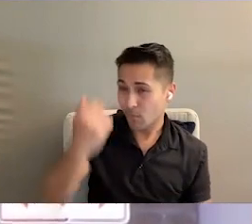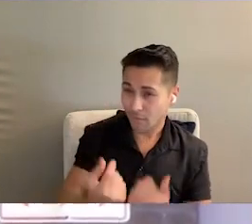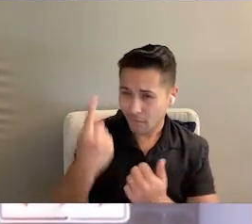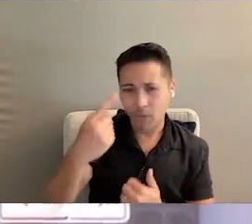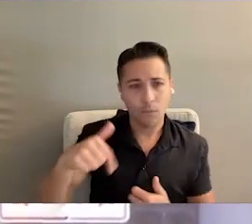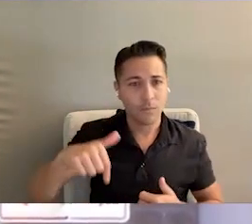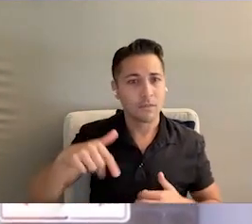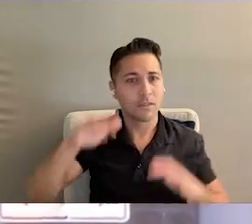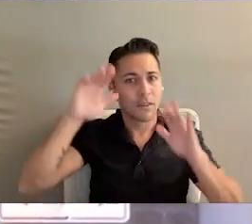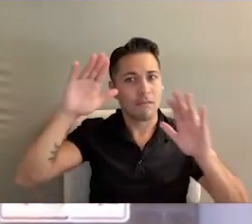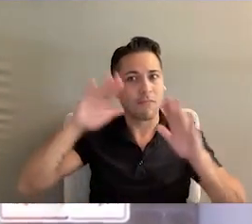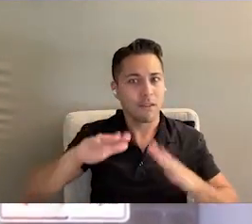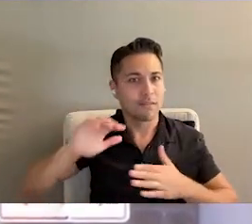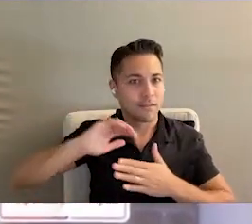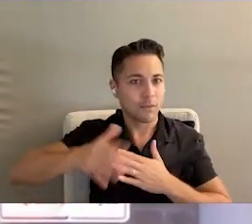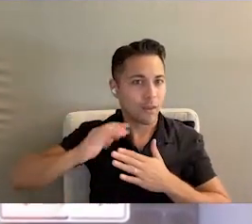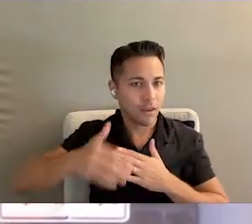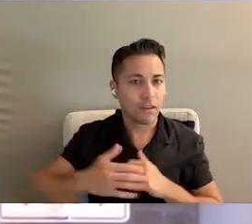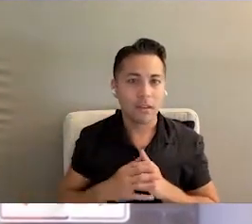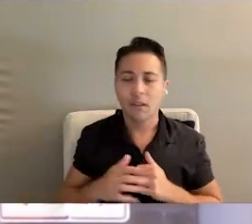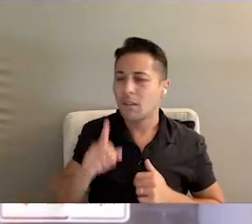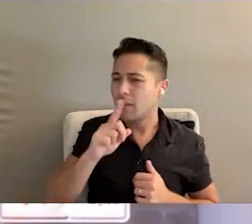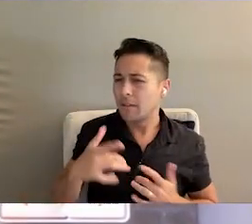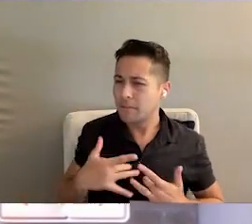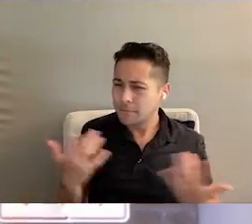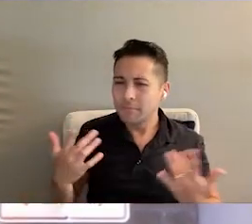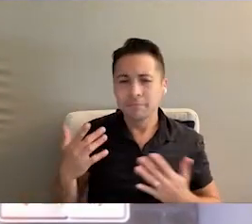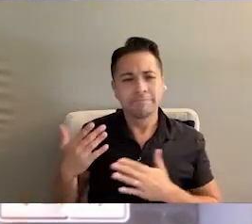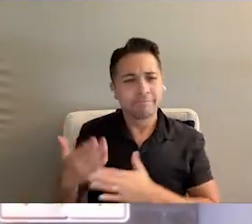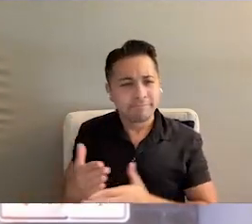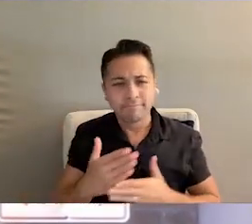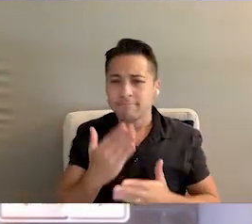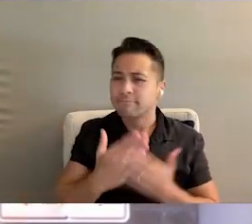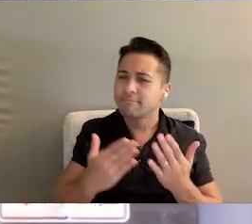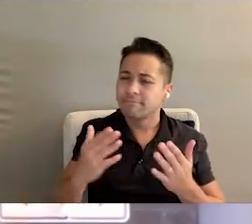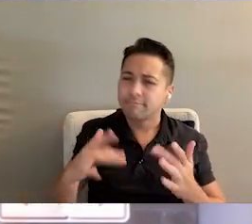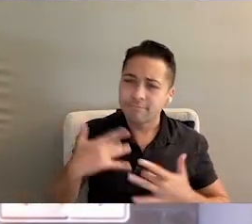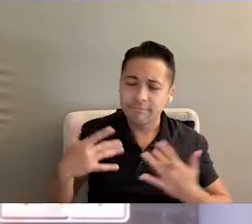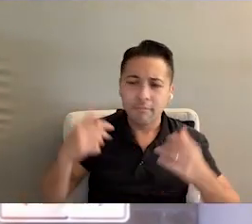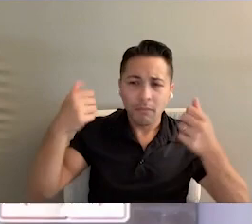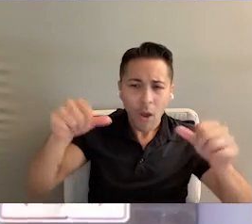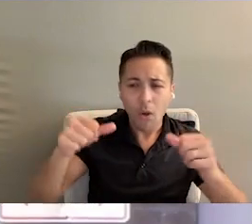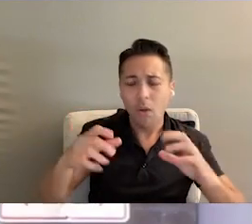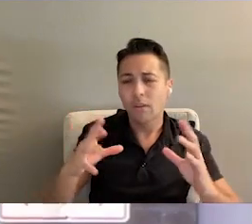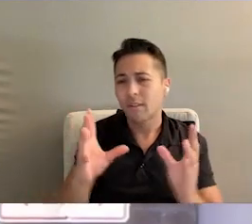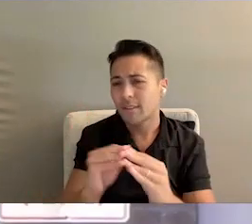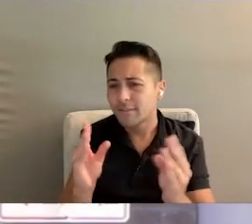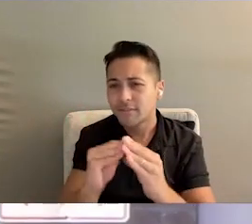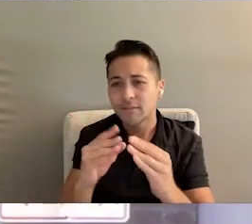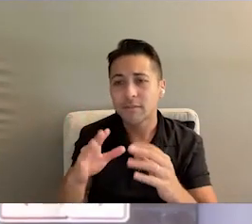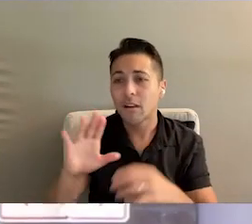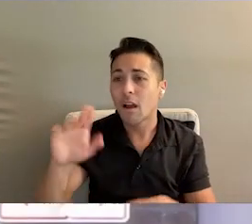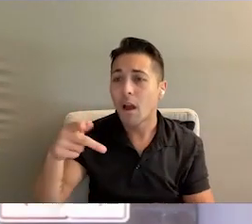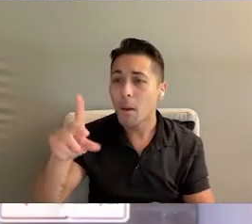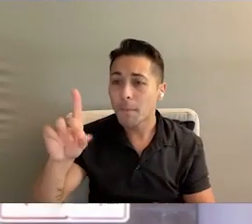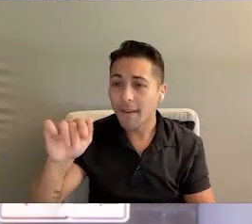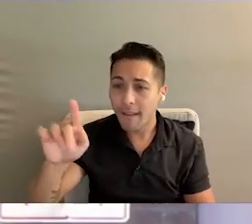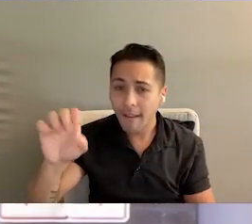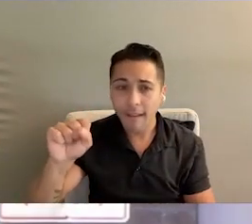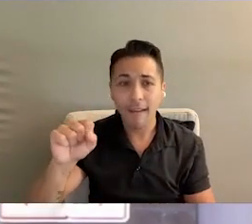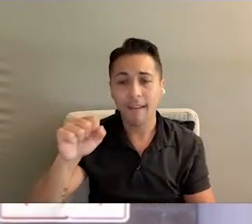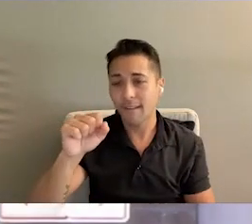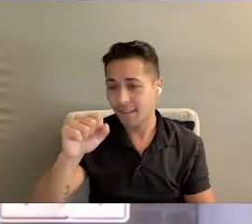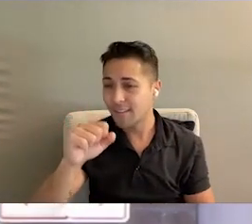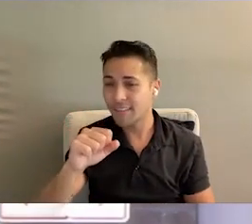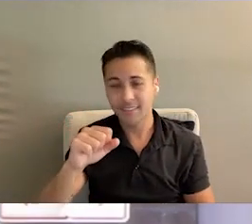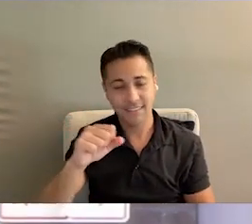Good morning, everybody. What an amazing weekend. I'm thrilled to share some of the exciting post-Legislative Session updates that work to move the needle